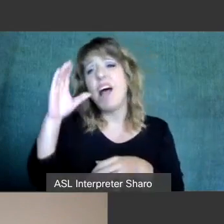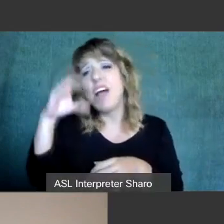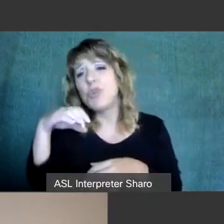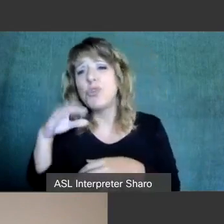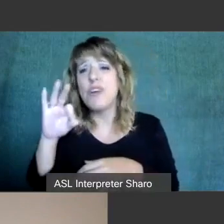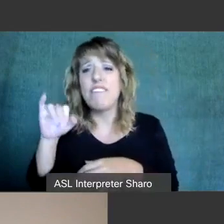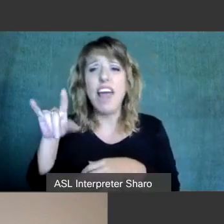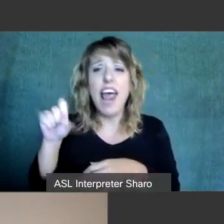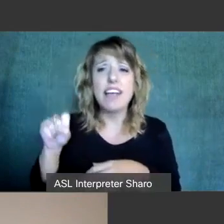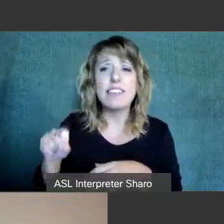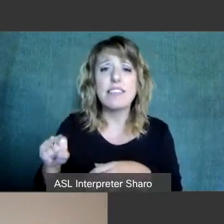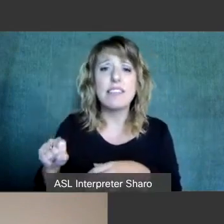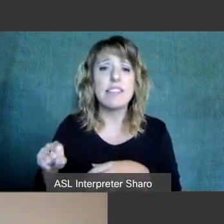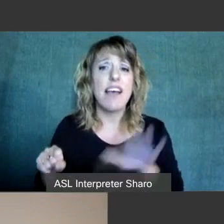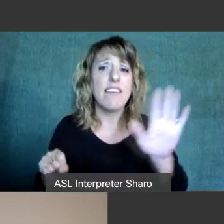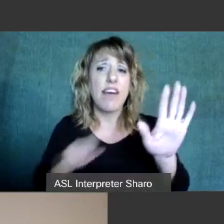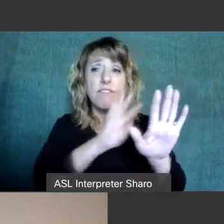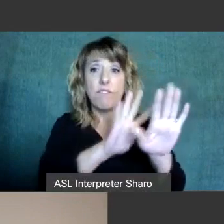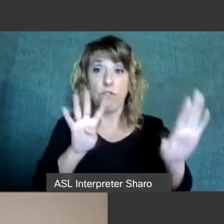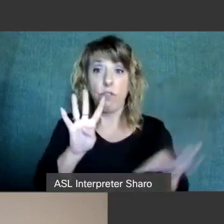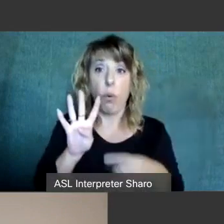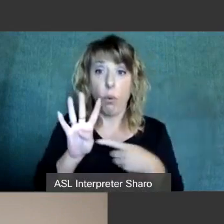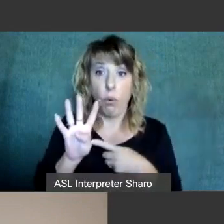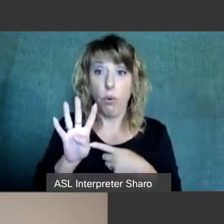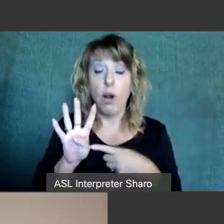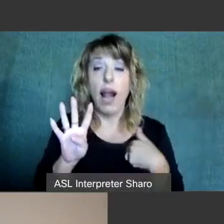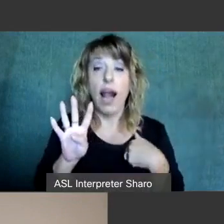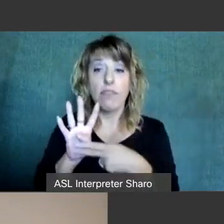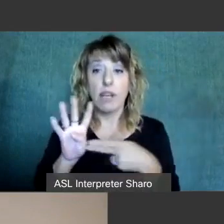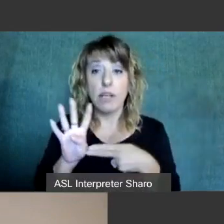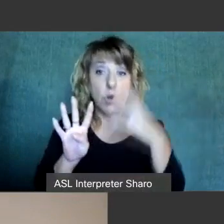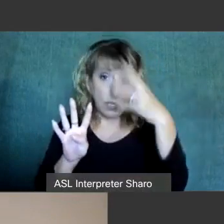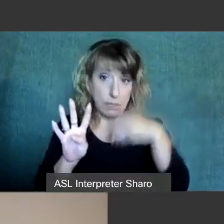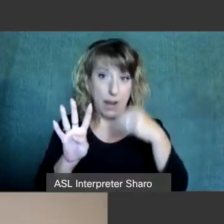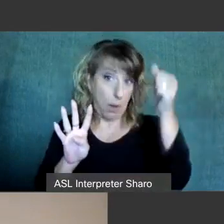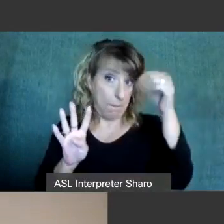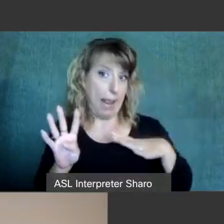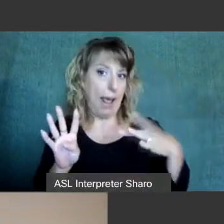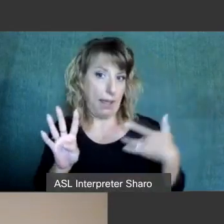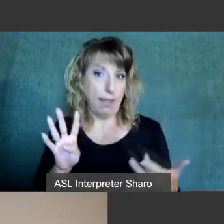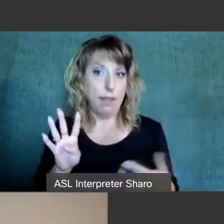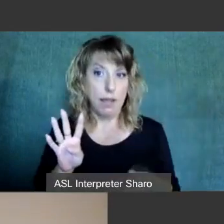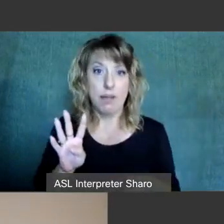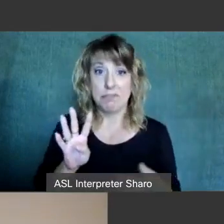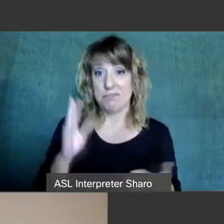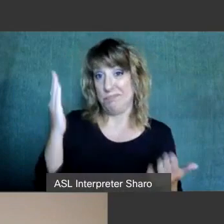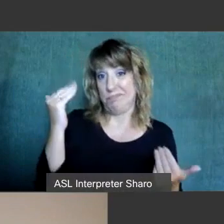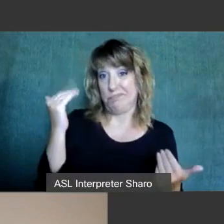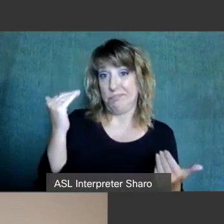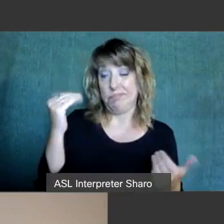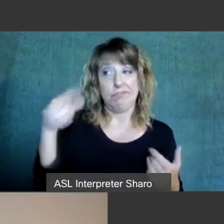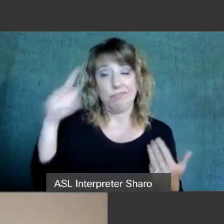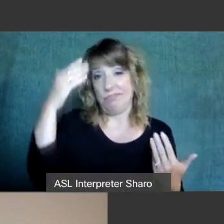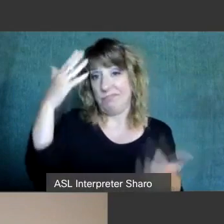four out of five persons diagnosed on the spectrum are males. No one knows why that is